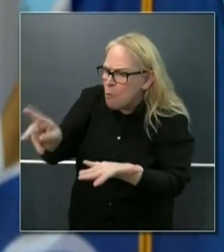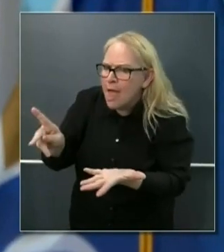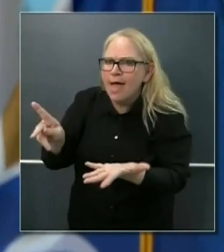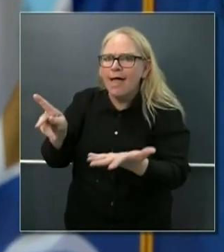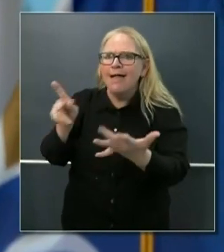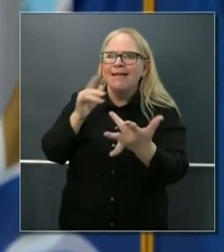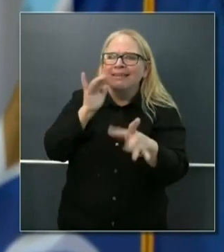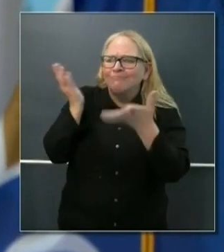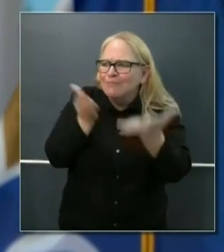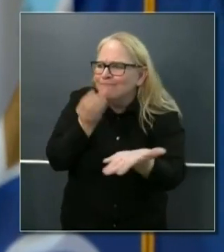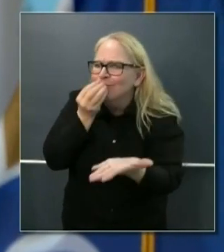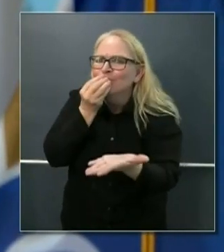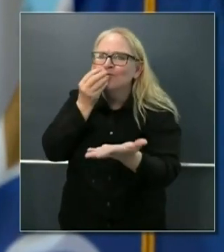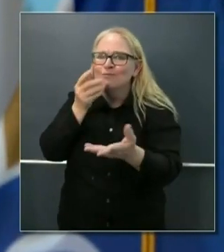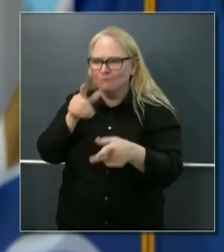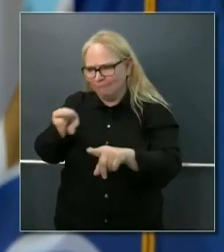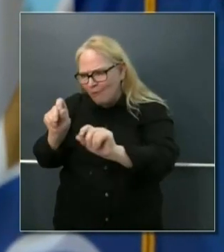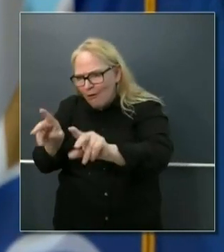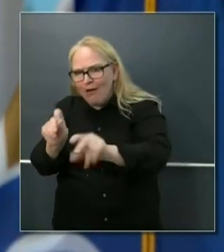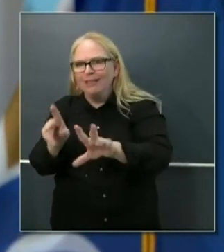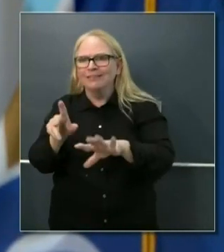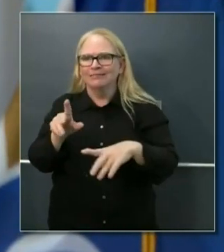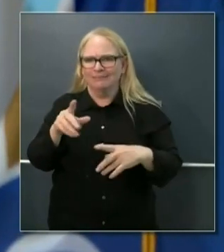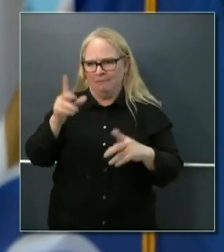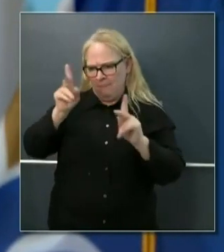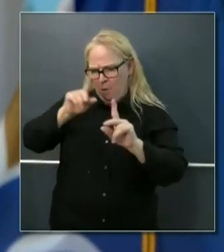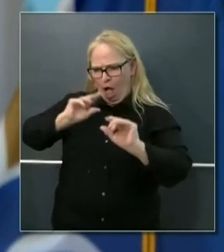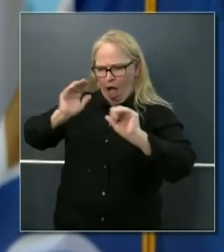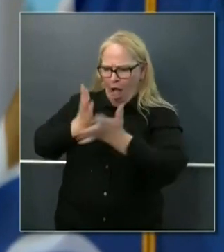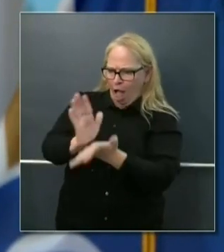and making sure people are okay, and so it extends a wellness narrative.